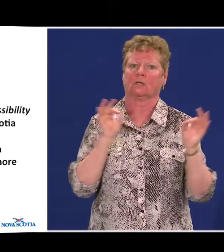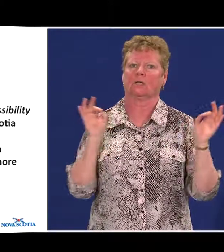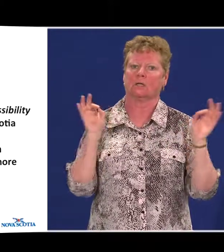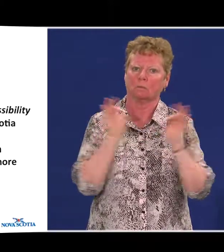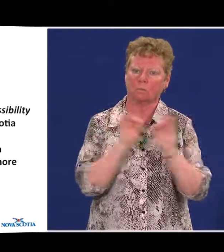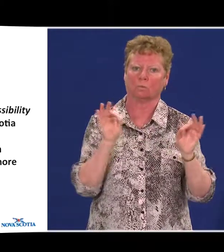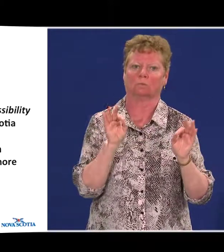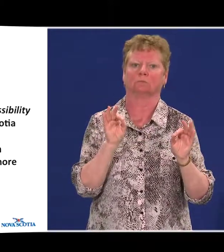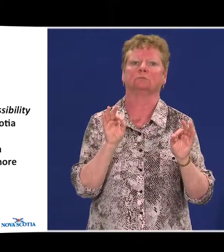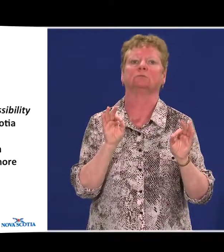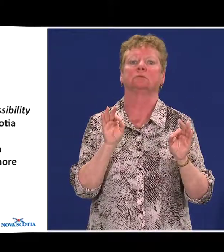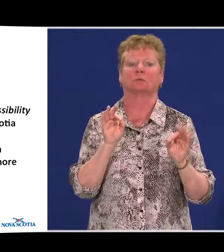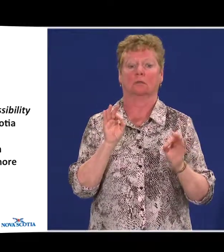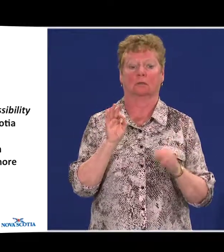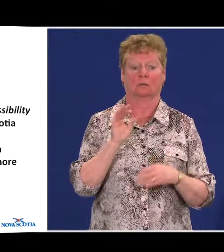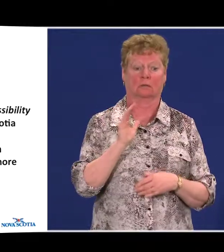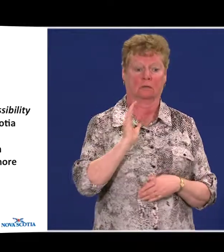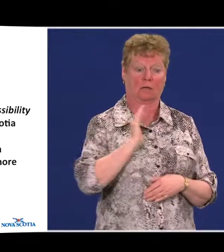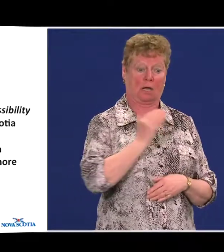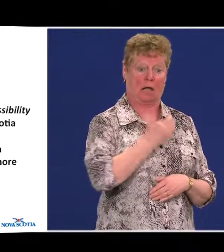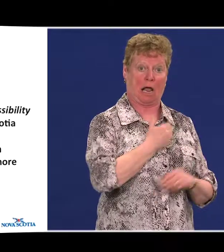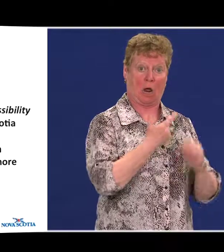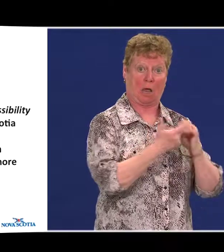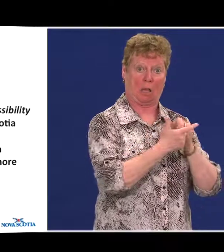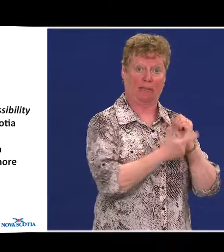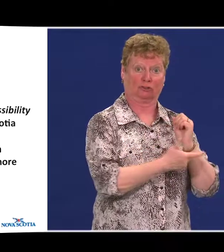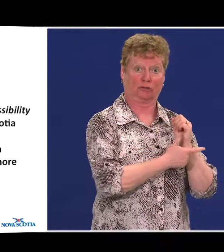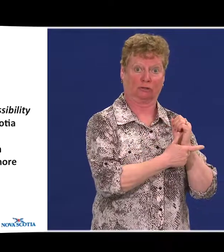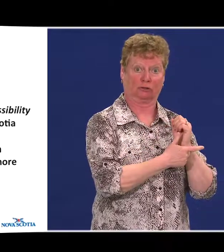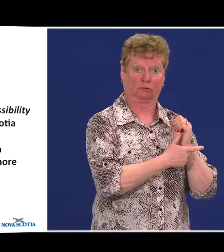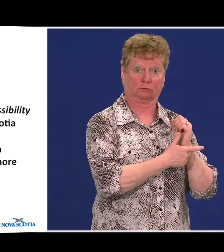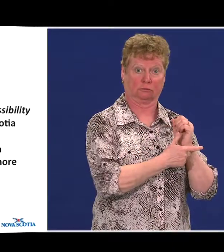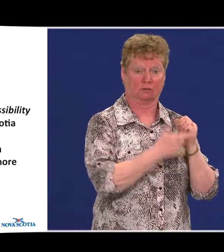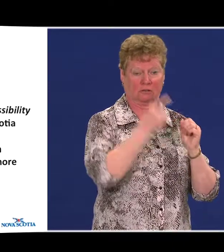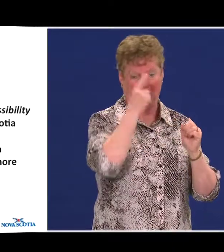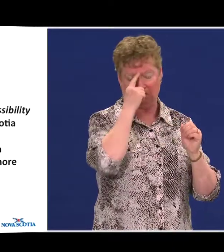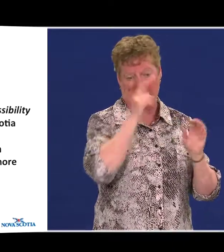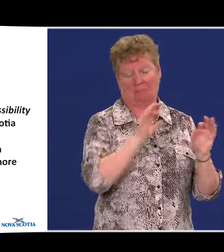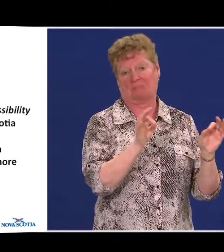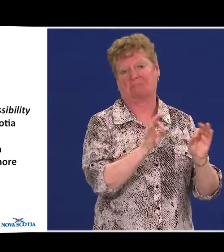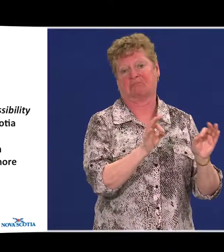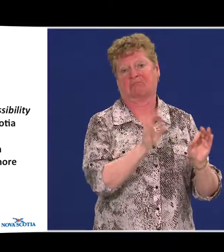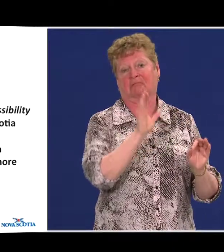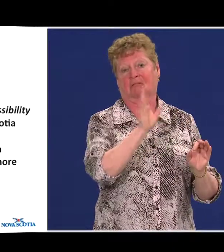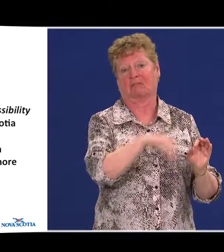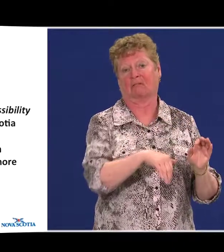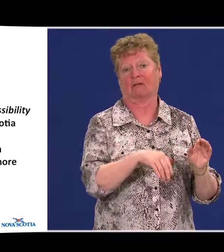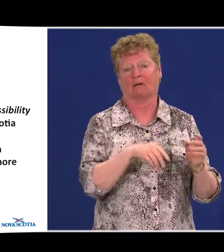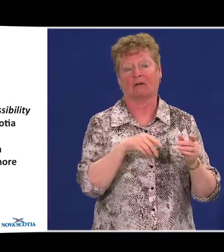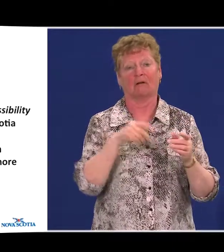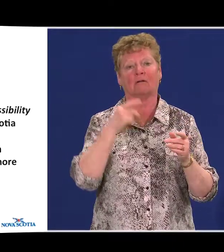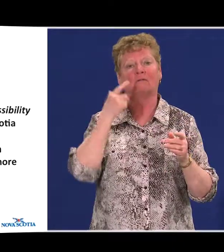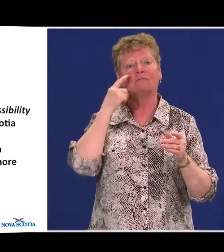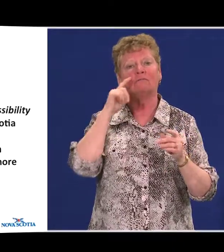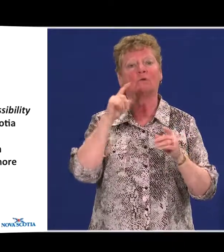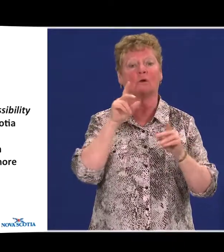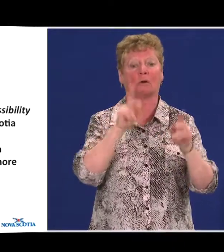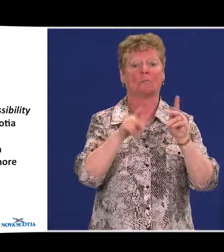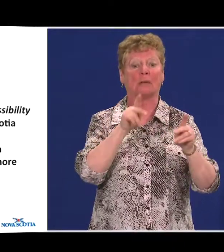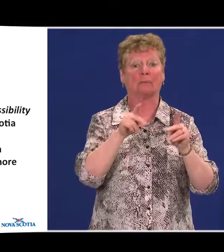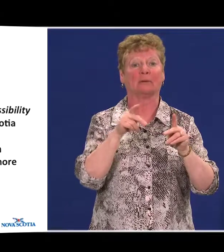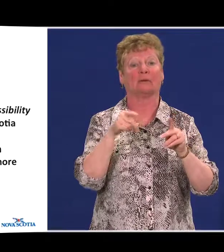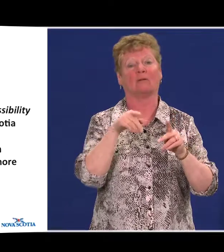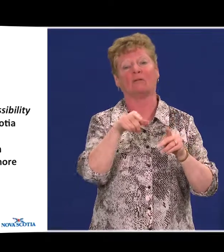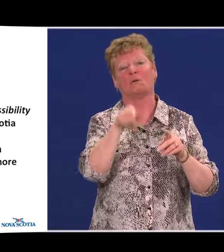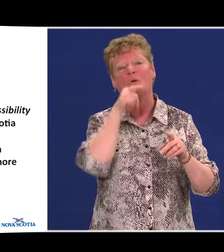that our legislation does not diminish the obligations of persons